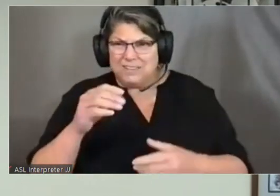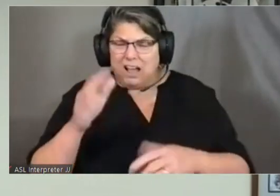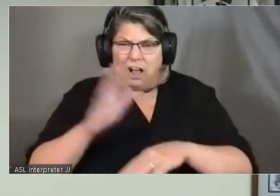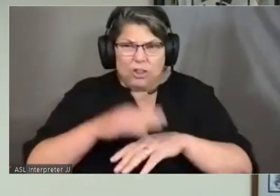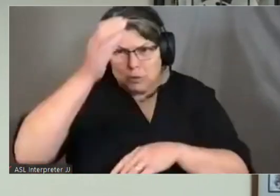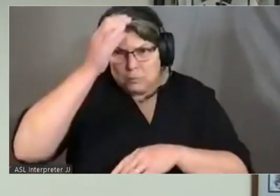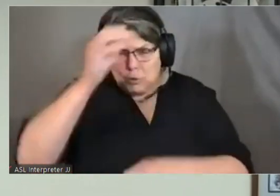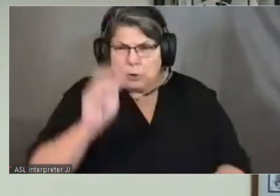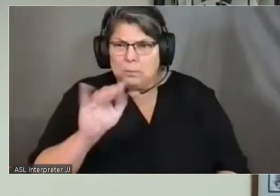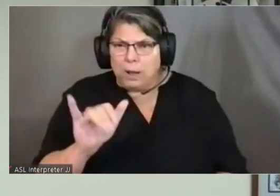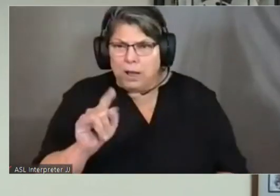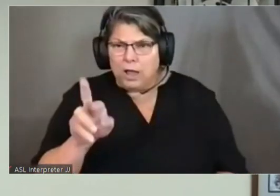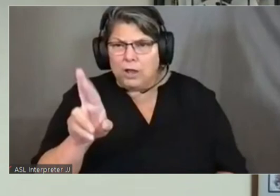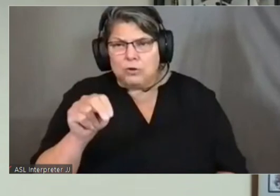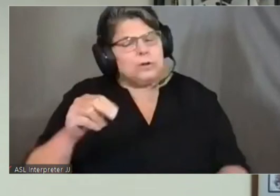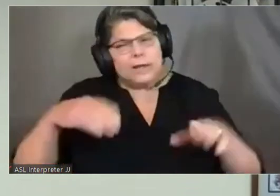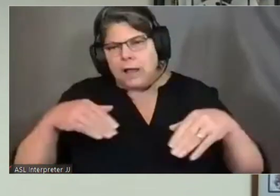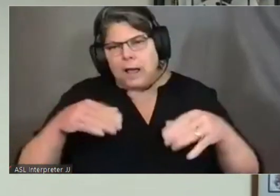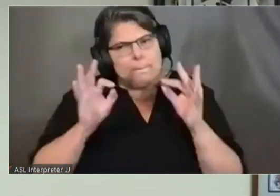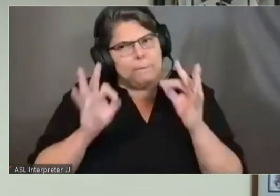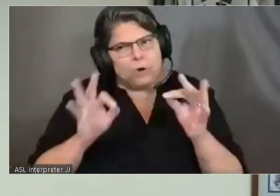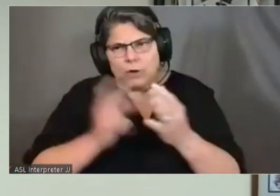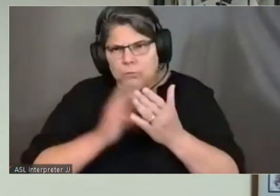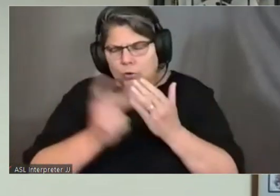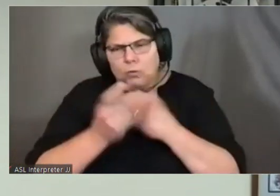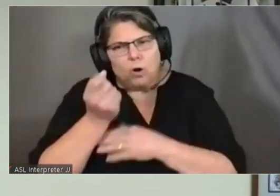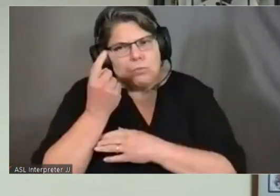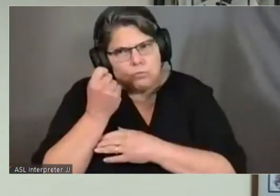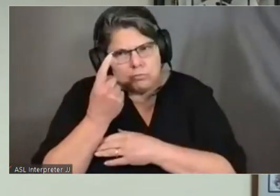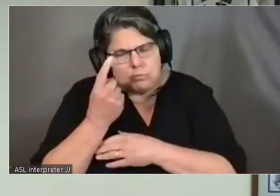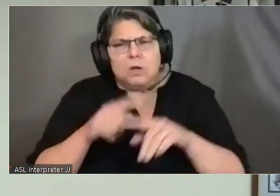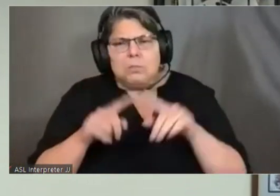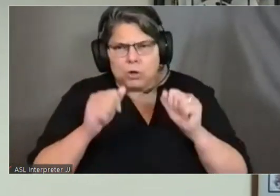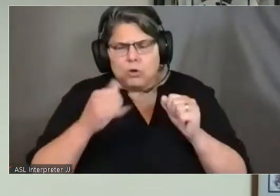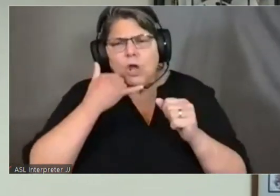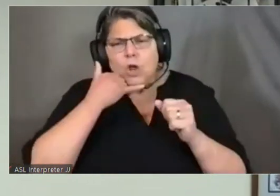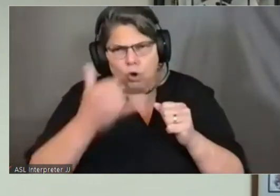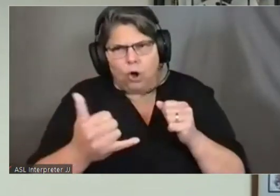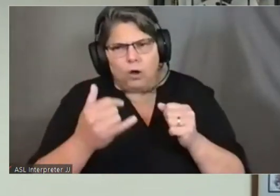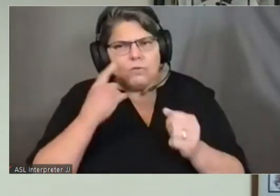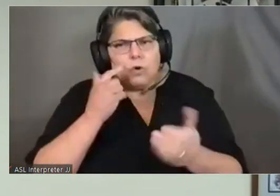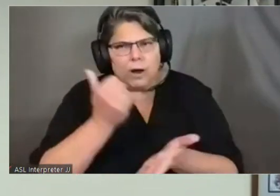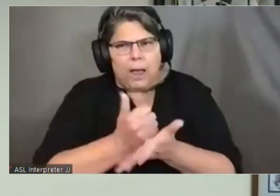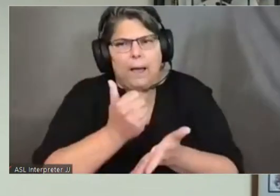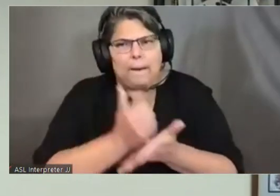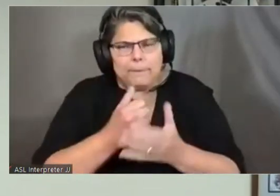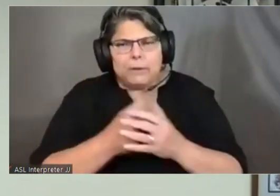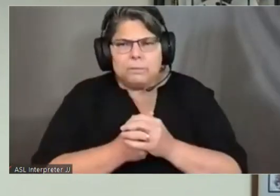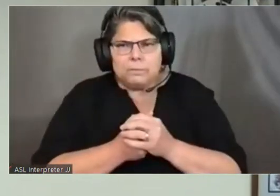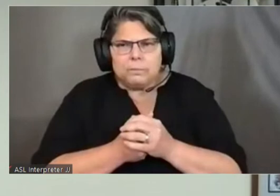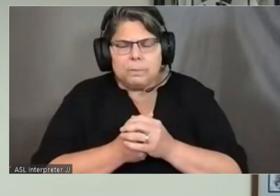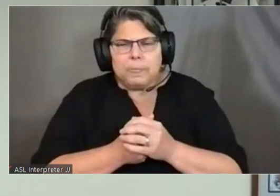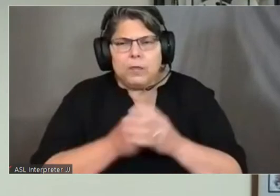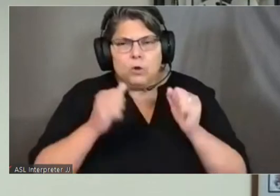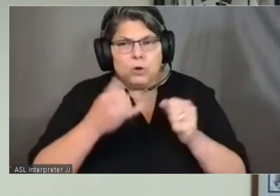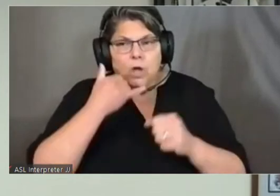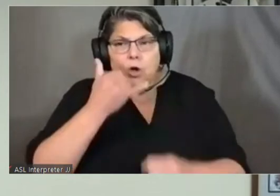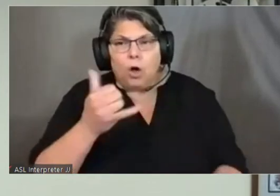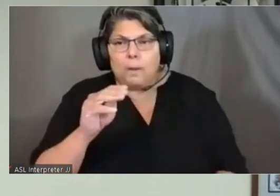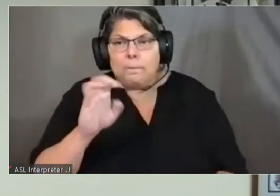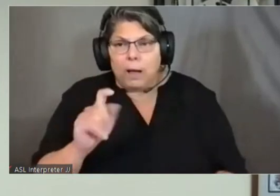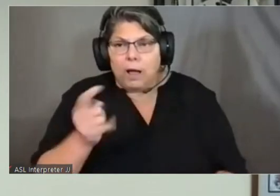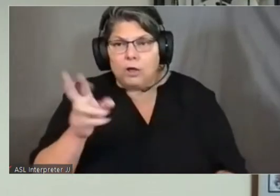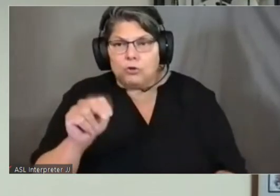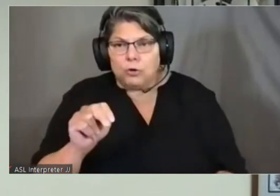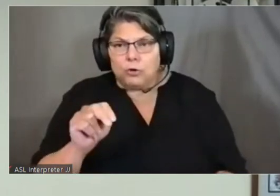county or NCO from a tourist to assist making an appointment. The phone number for my turn is